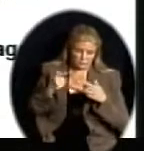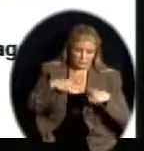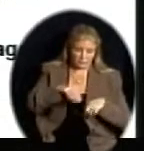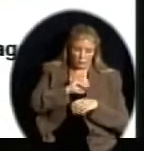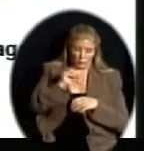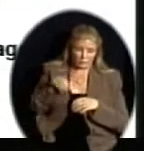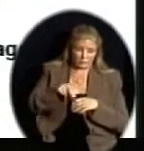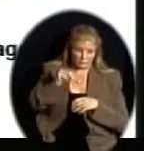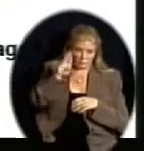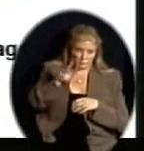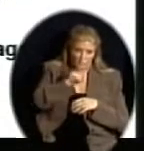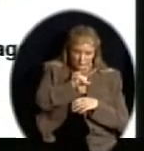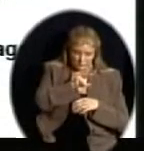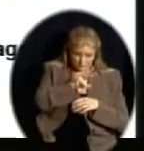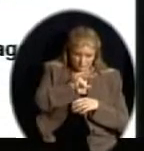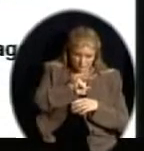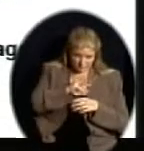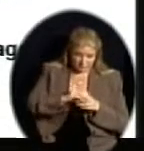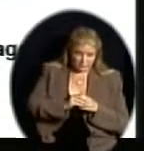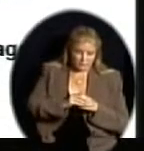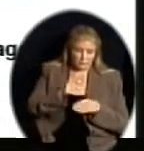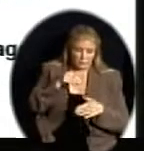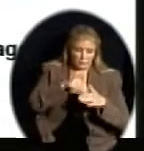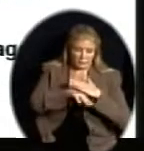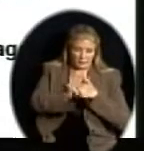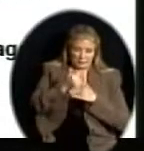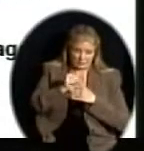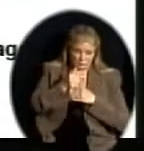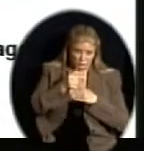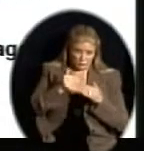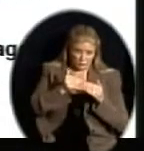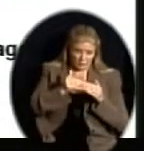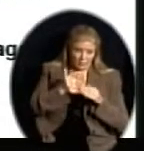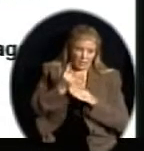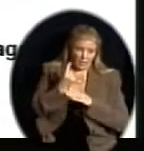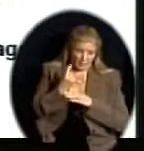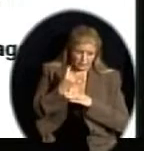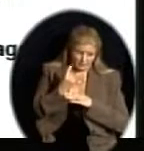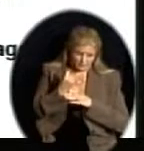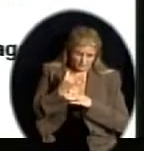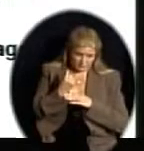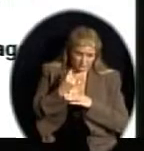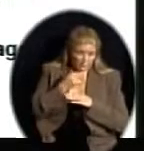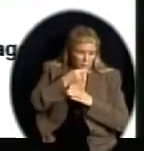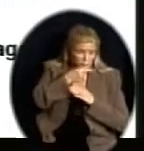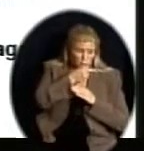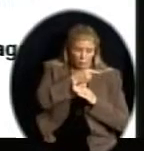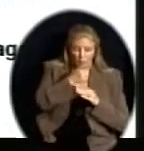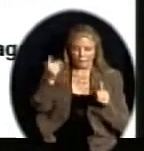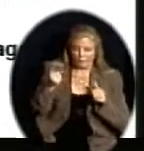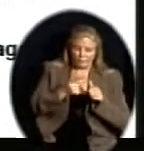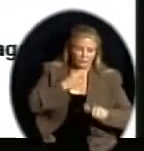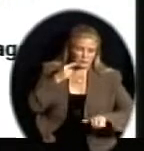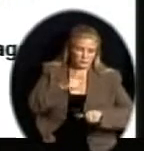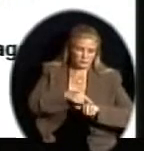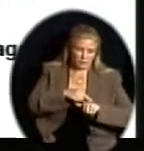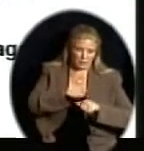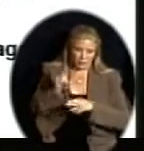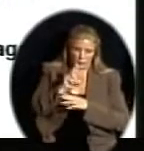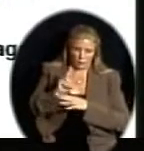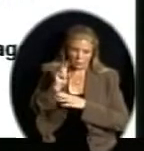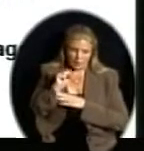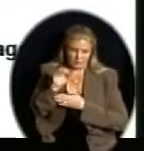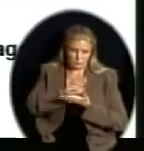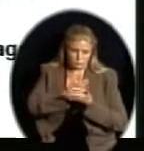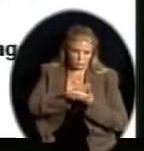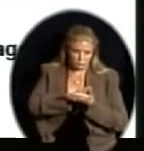enrolling in 10th grade last year on August 17th as a 10th grader, and this was her first time in a U.S. school. She was a non-English-speaking